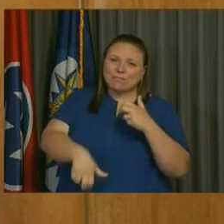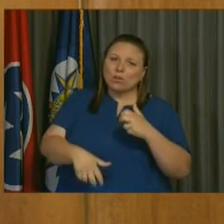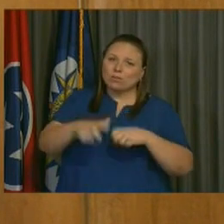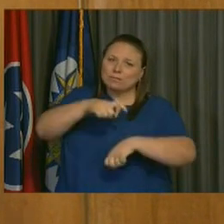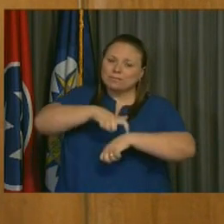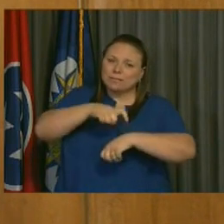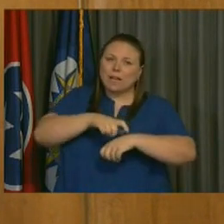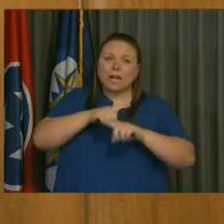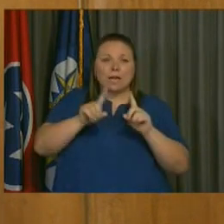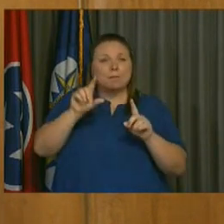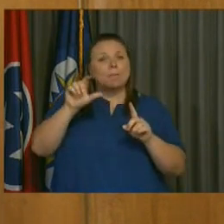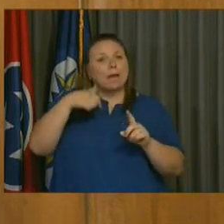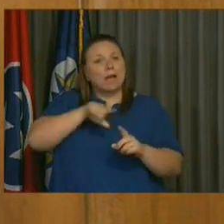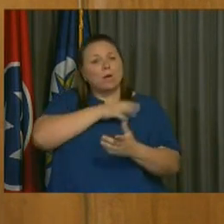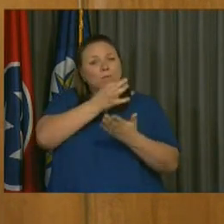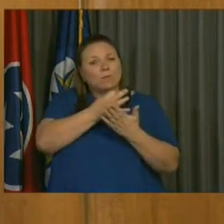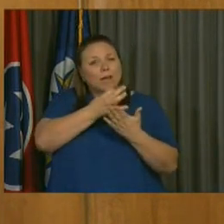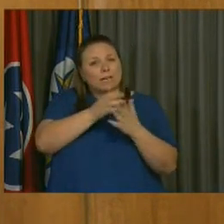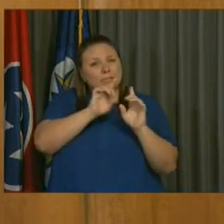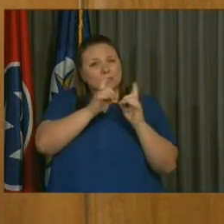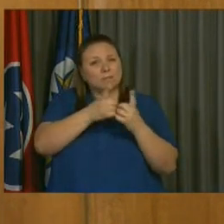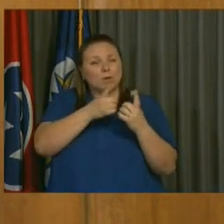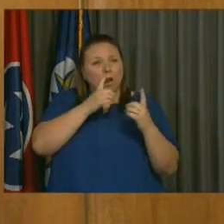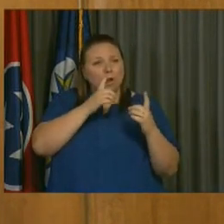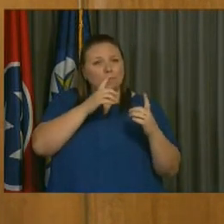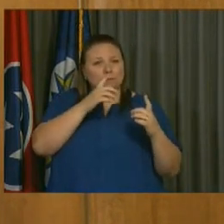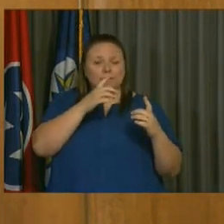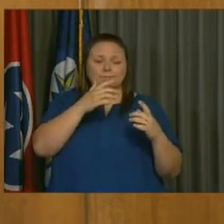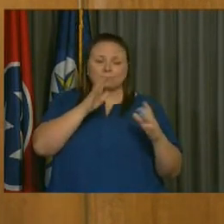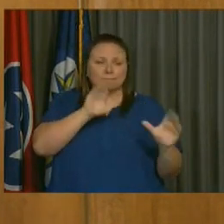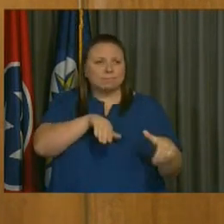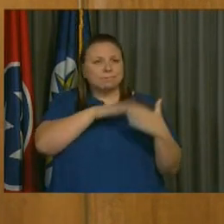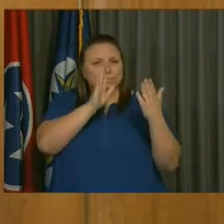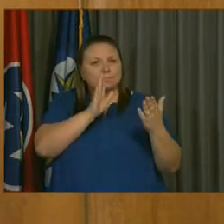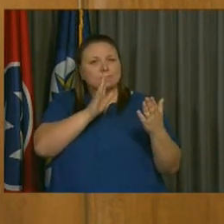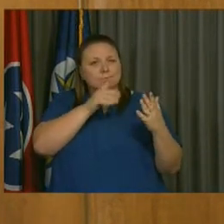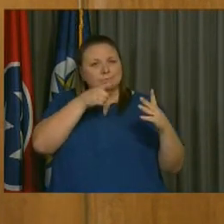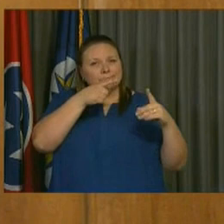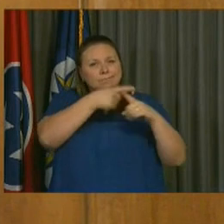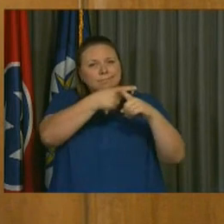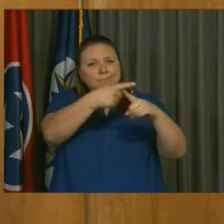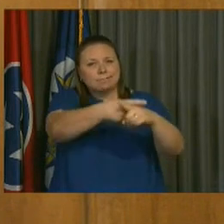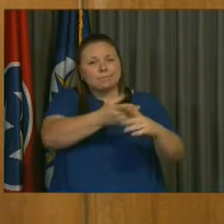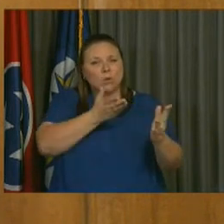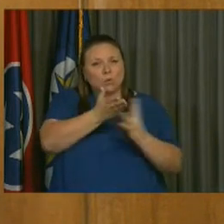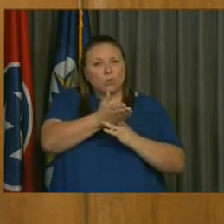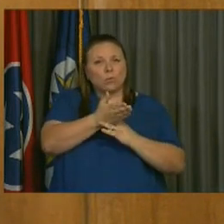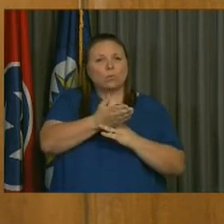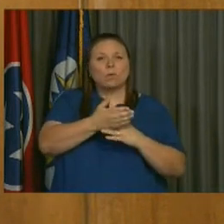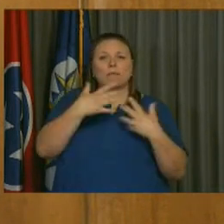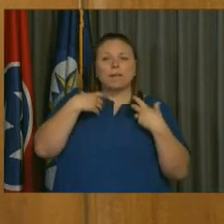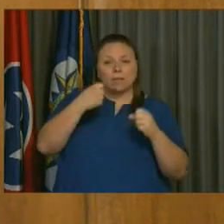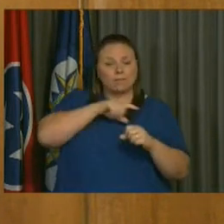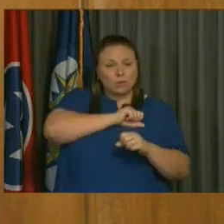organizations, our finance department has faced a lot of disruption due to this crisis. The health of our staff and our loved ones, remote